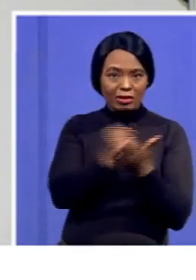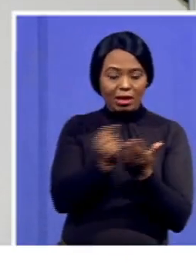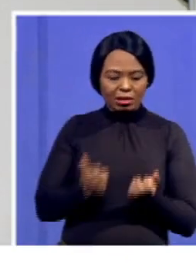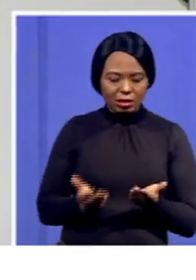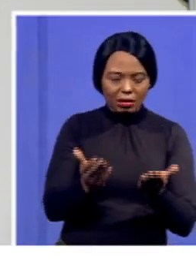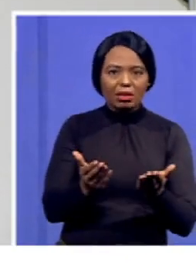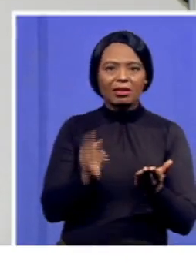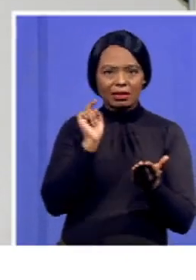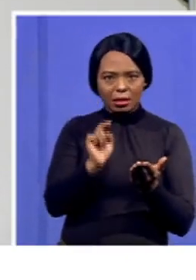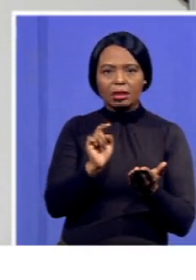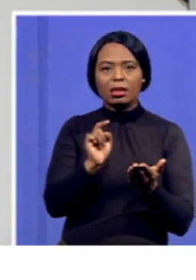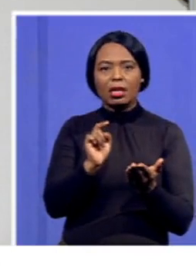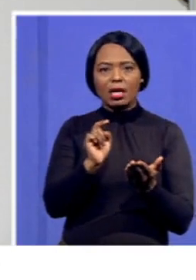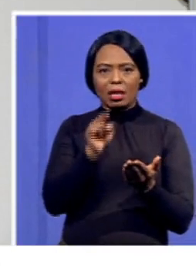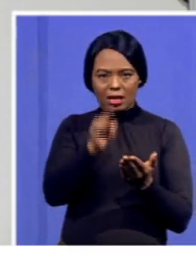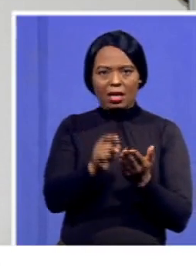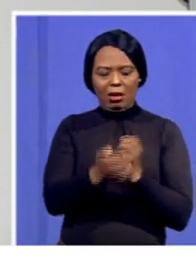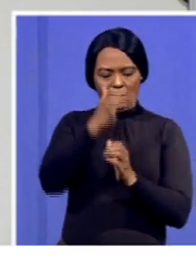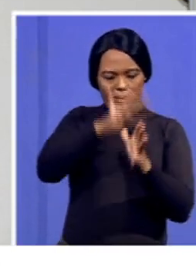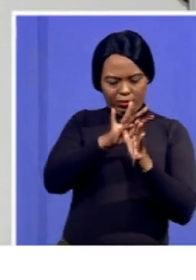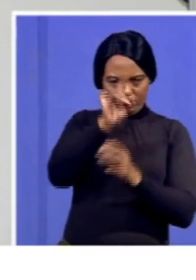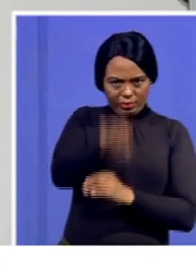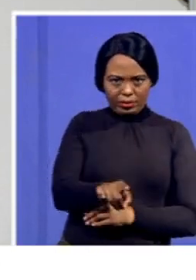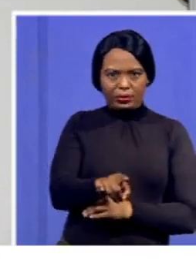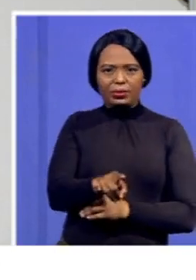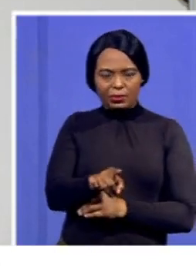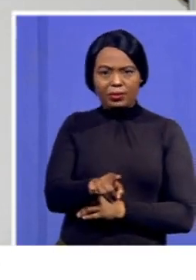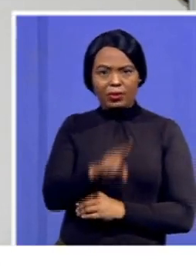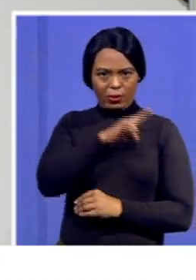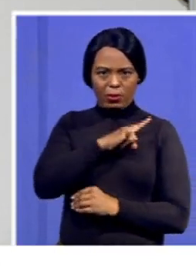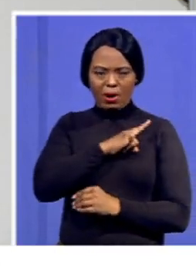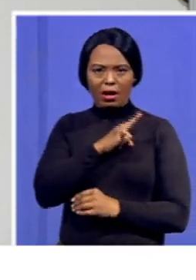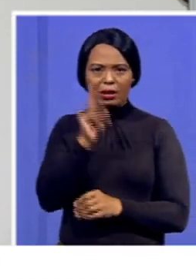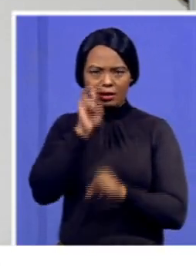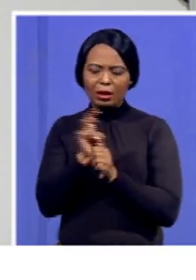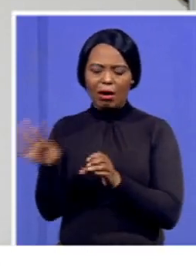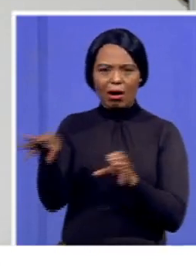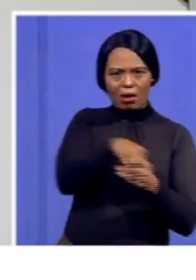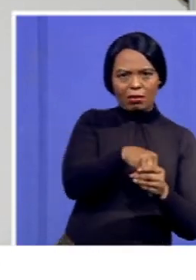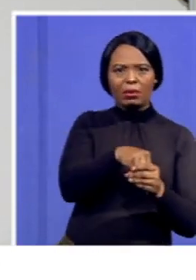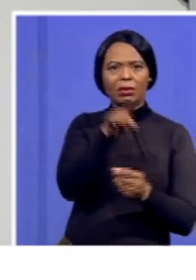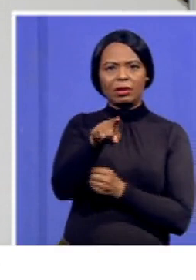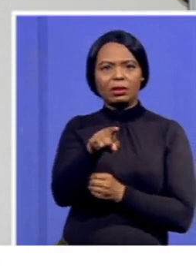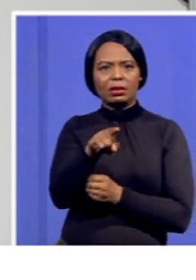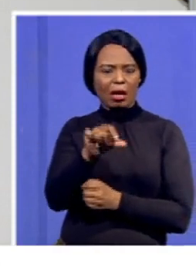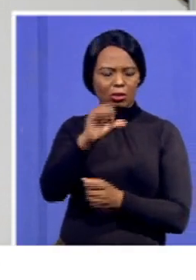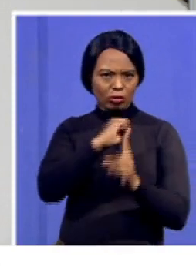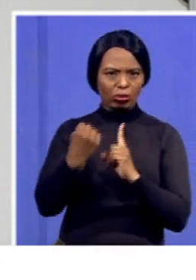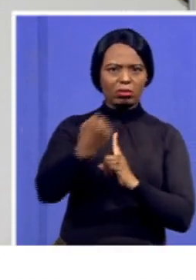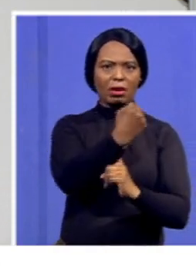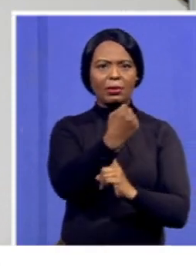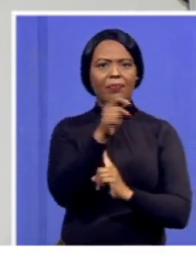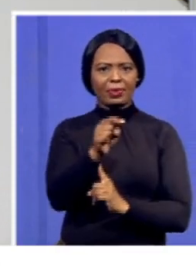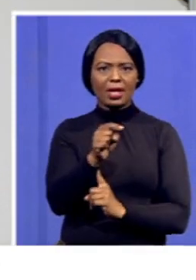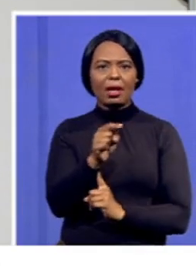to accord with the demands of the modern society. So it means as part of improving postal services,